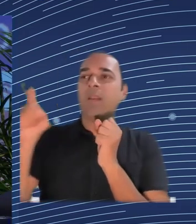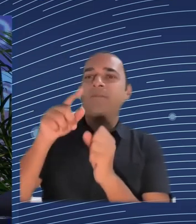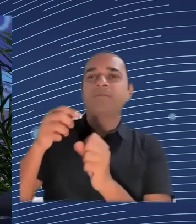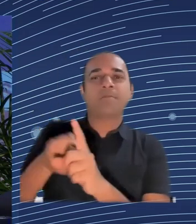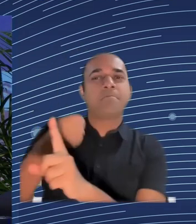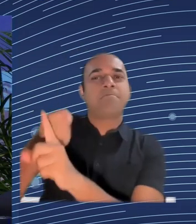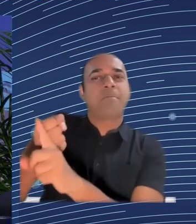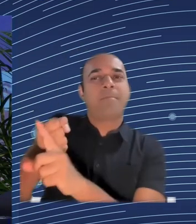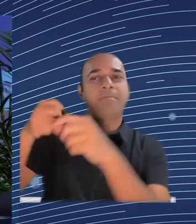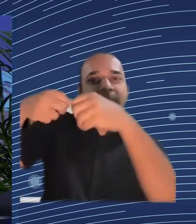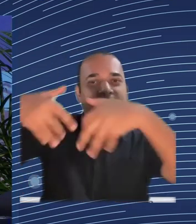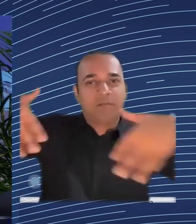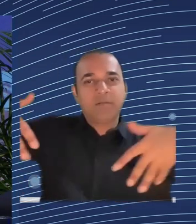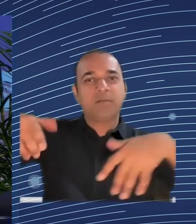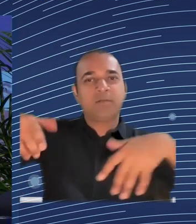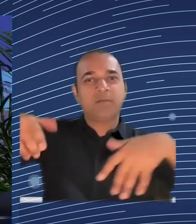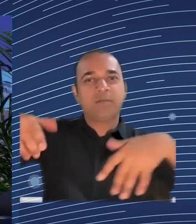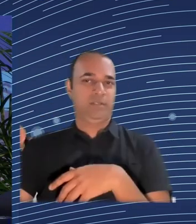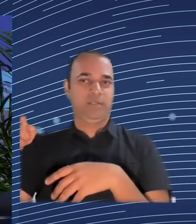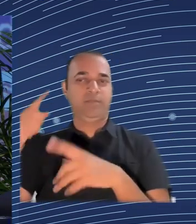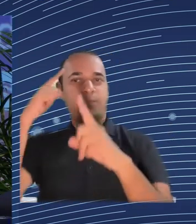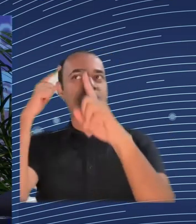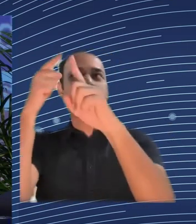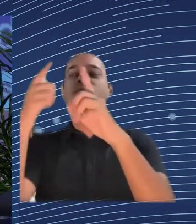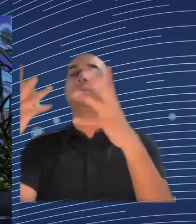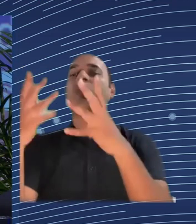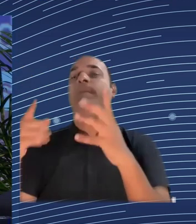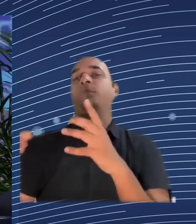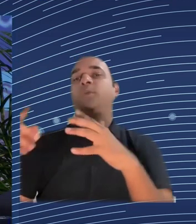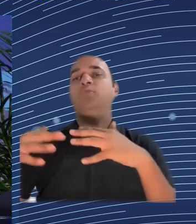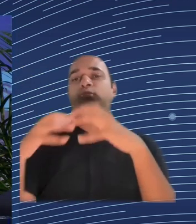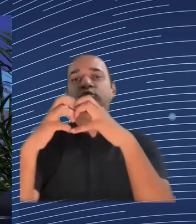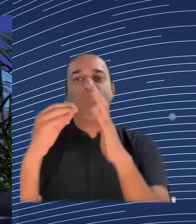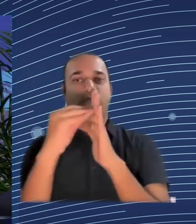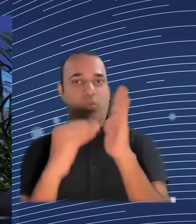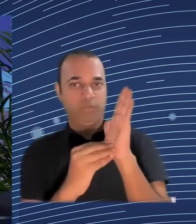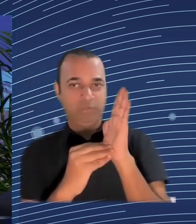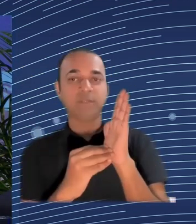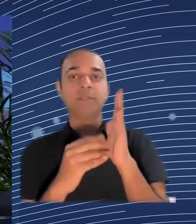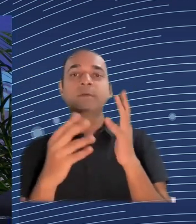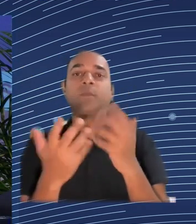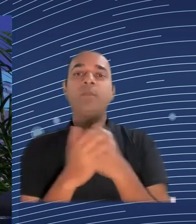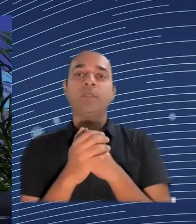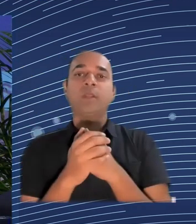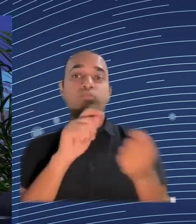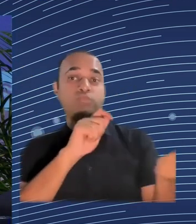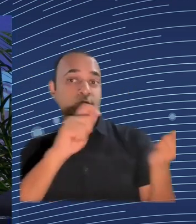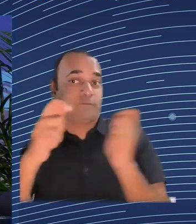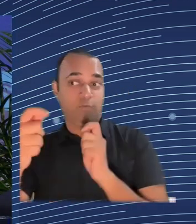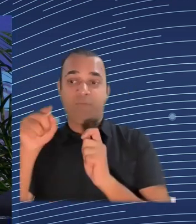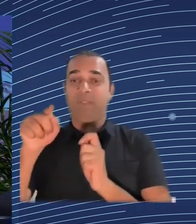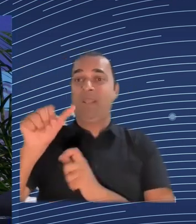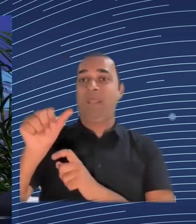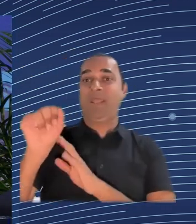what type of partnership between human and large algorithm calculators and so on. We don't know which type of learning the